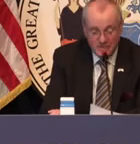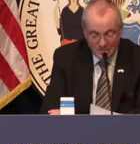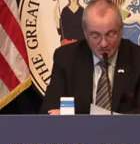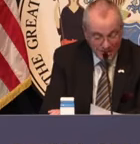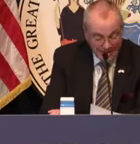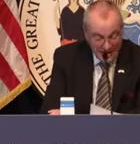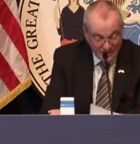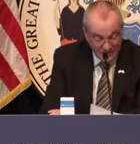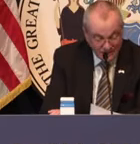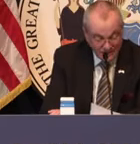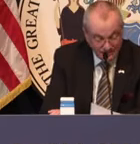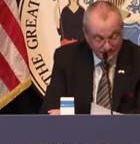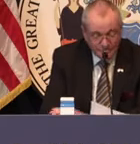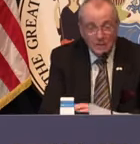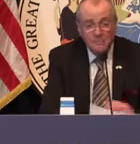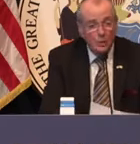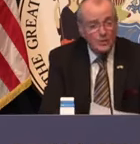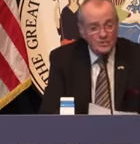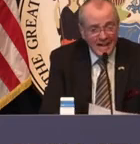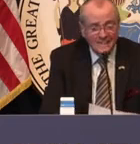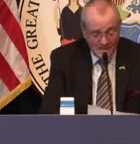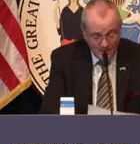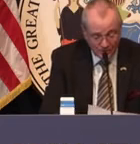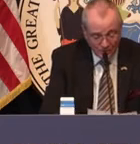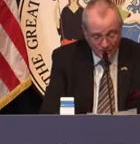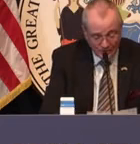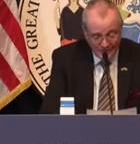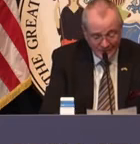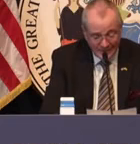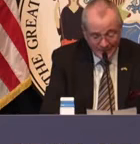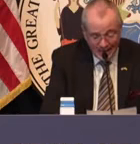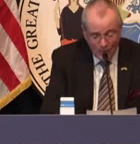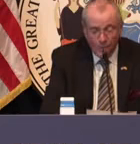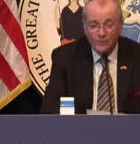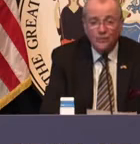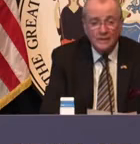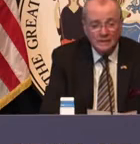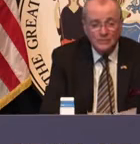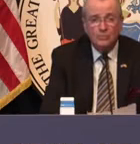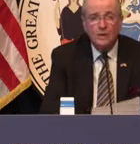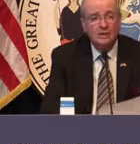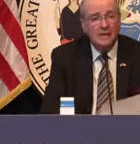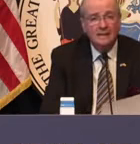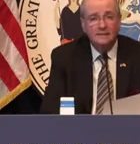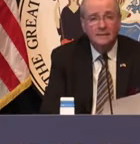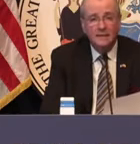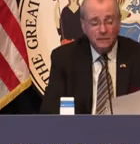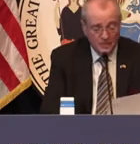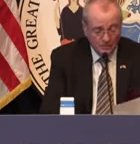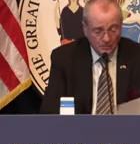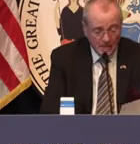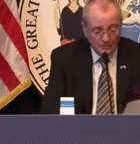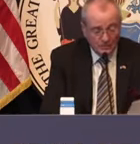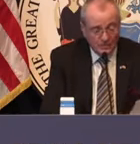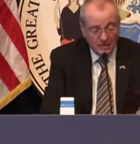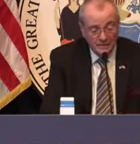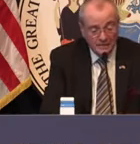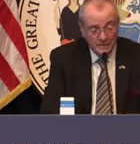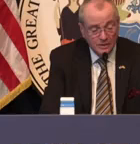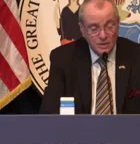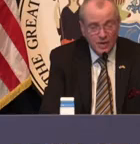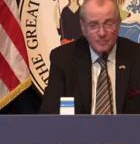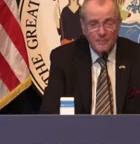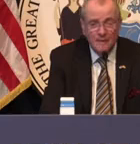and his nieces and nephew. Bill was 90 years old and is now also reunited with his blessed